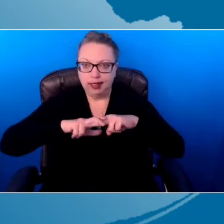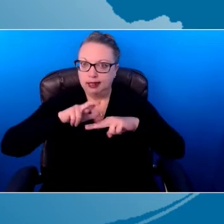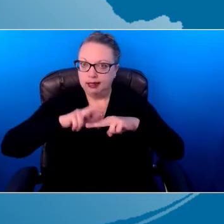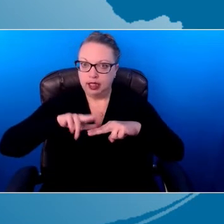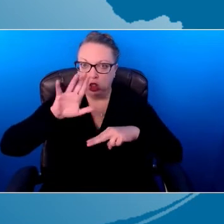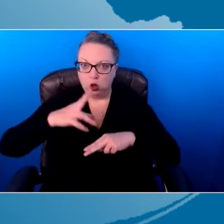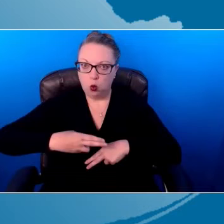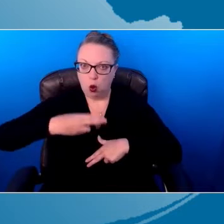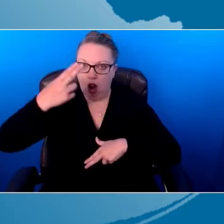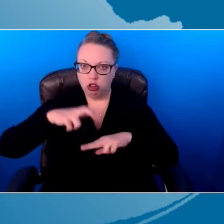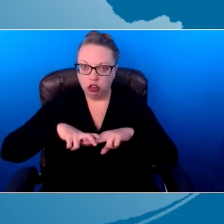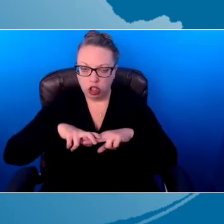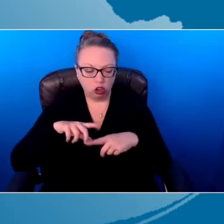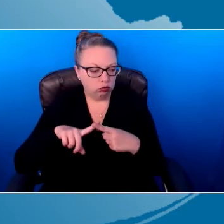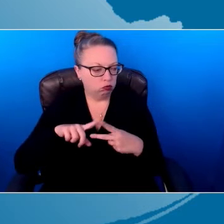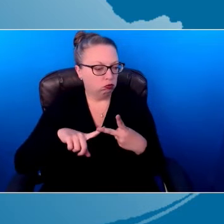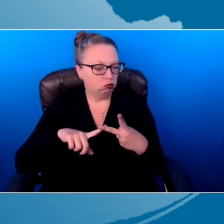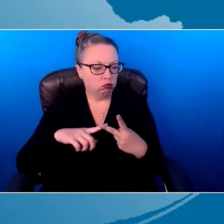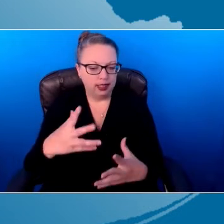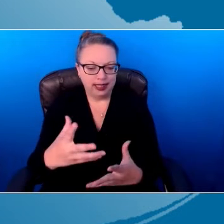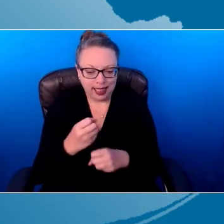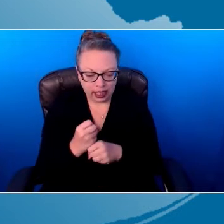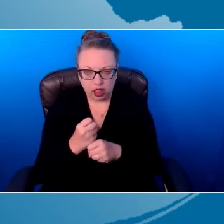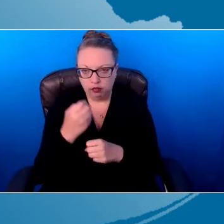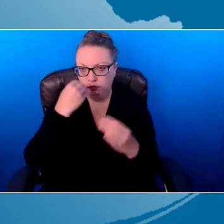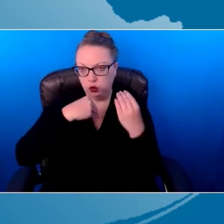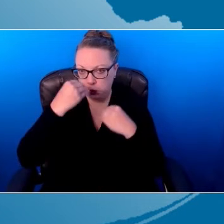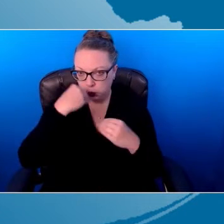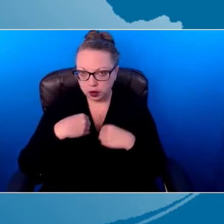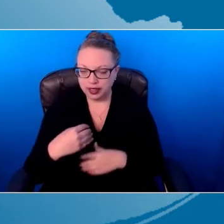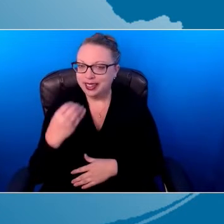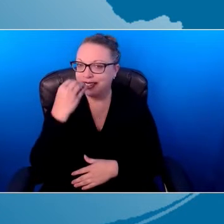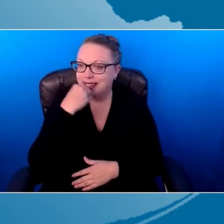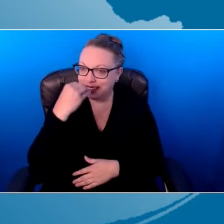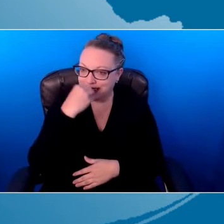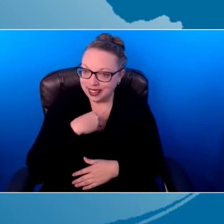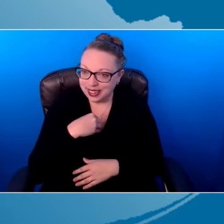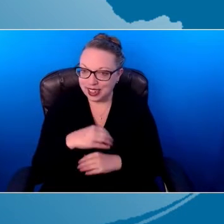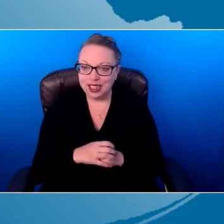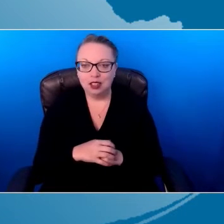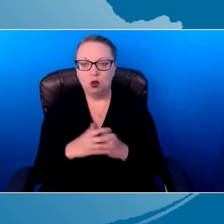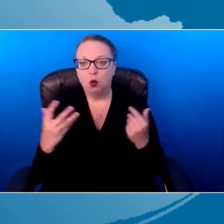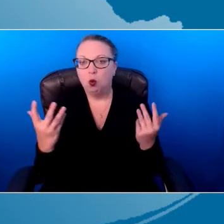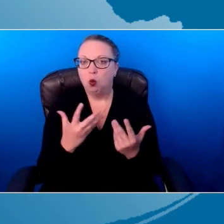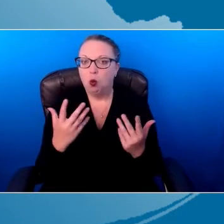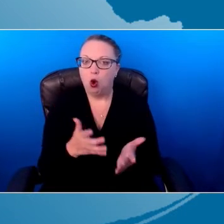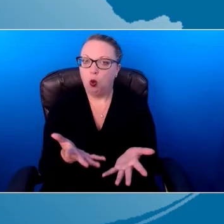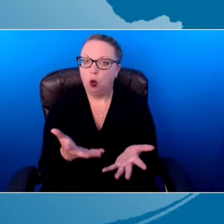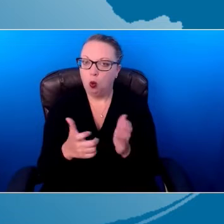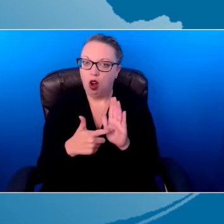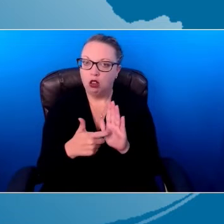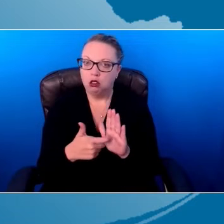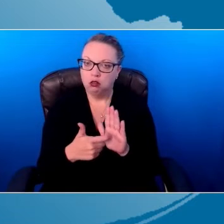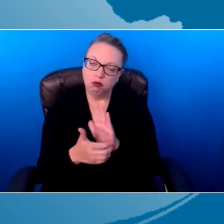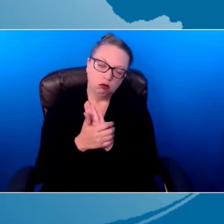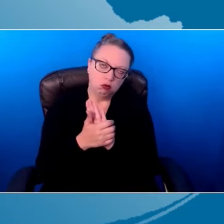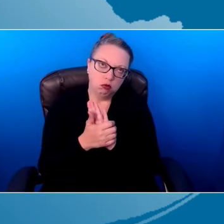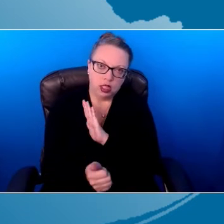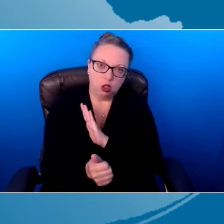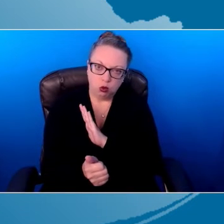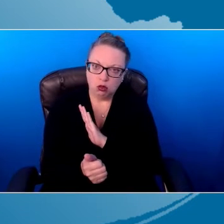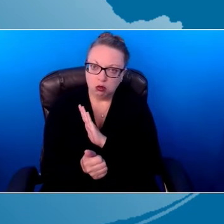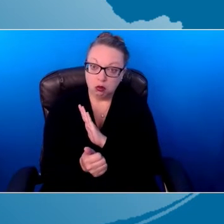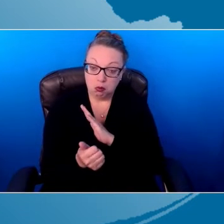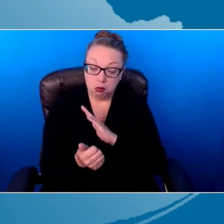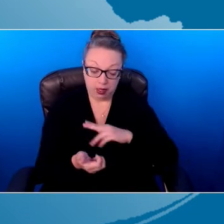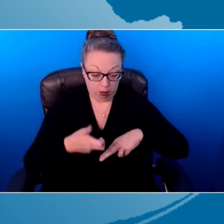Getting your food? Eating your food? What are the desired skills? Being able to sit up in the high chair? Being able to